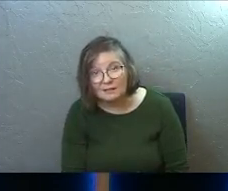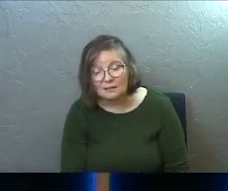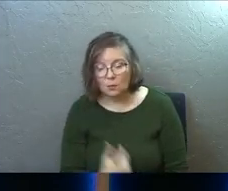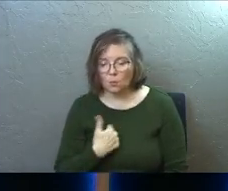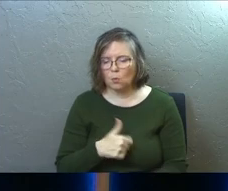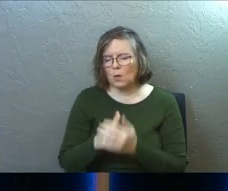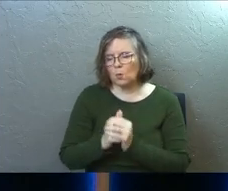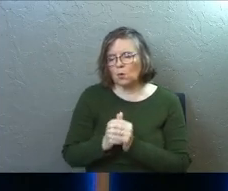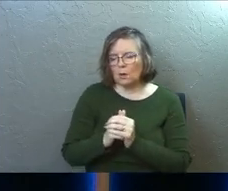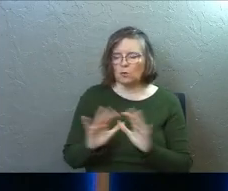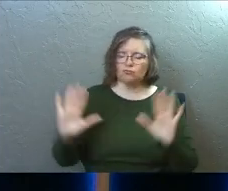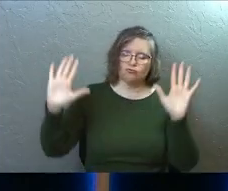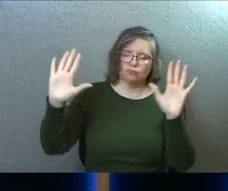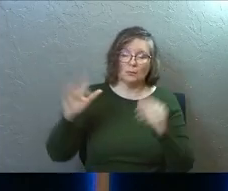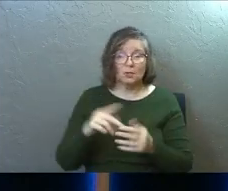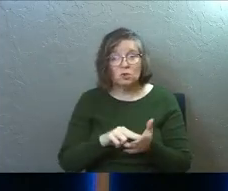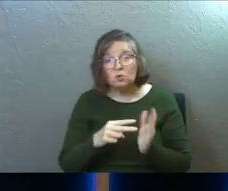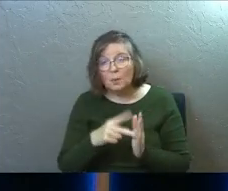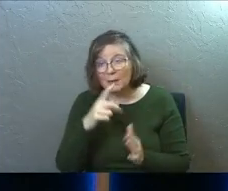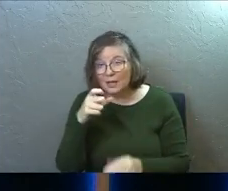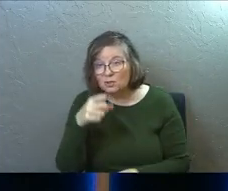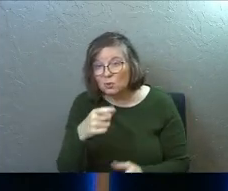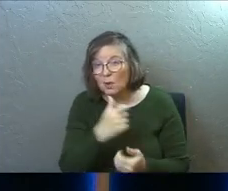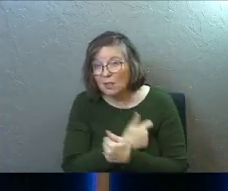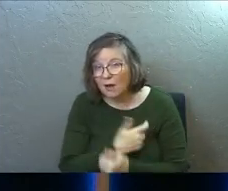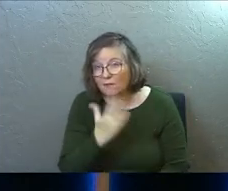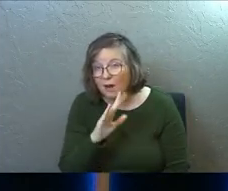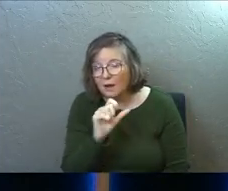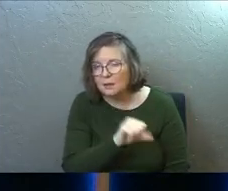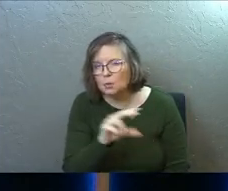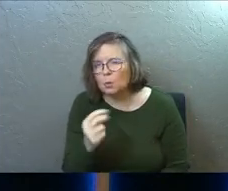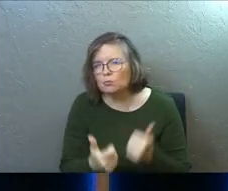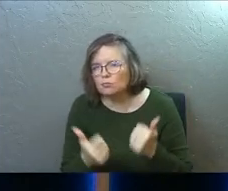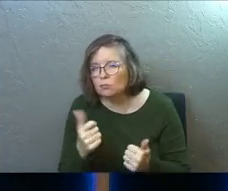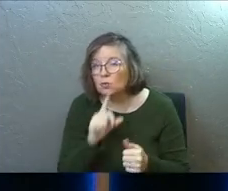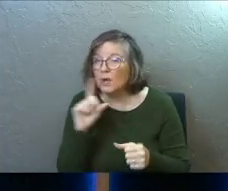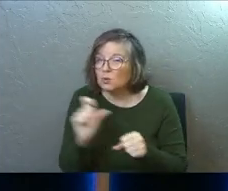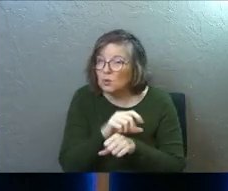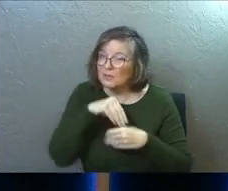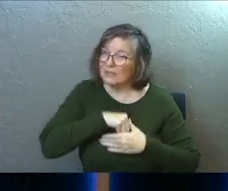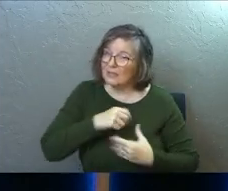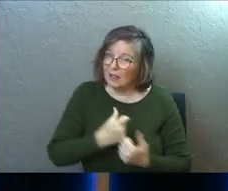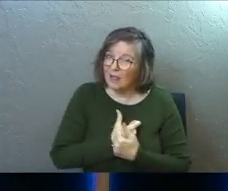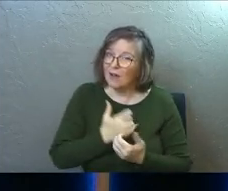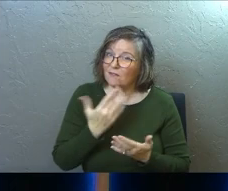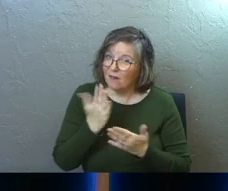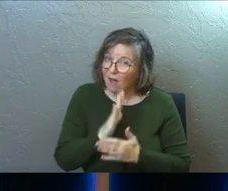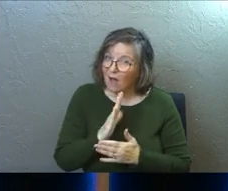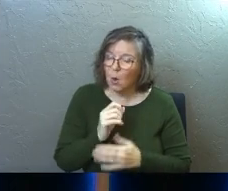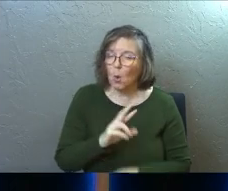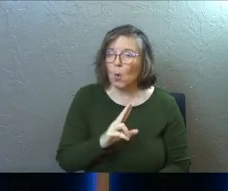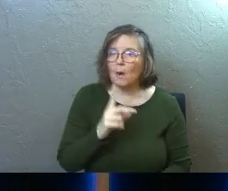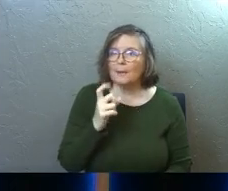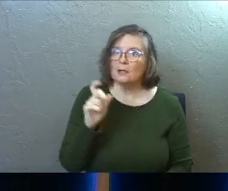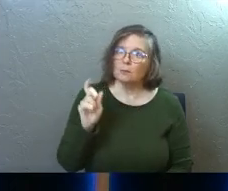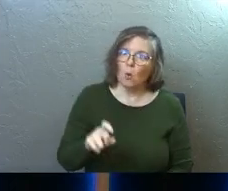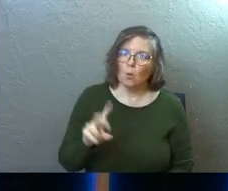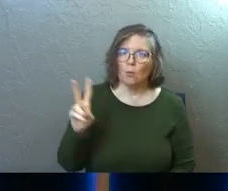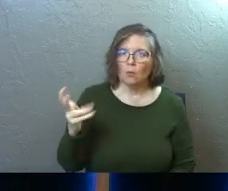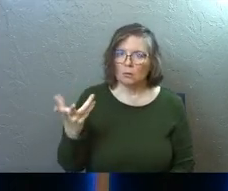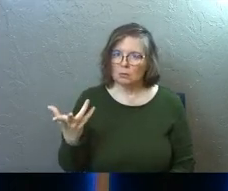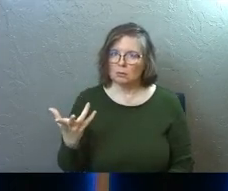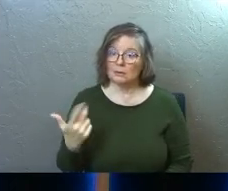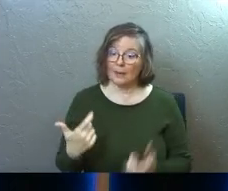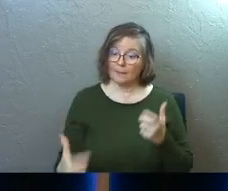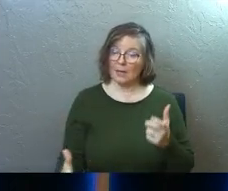Well, we worship when we raise our hands. Do you do it because you love God? Like that's massive. And then he